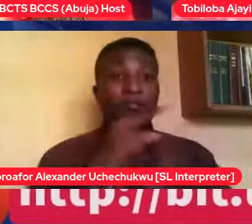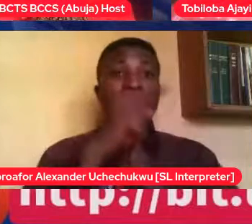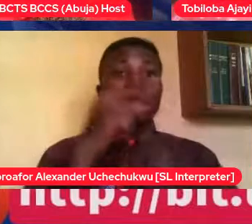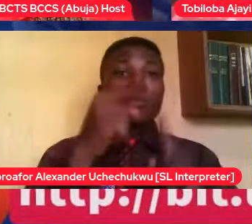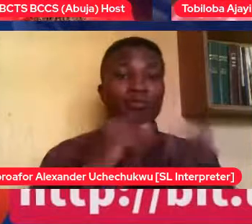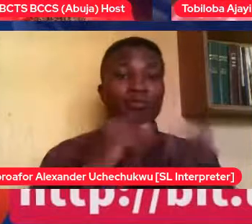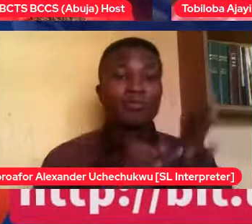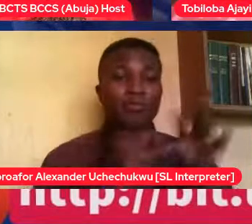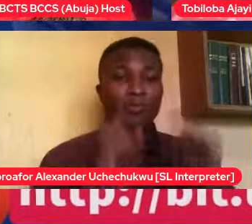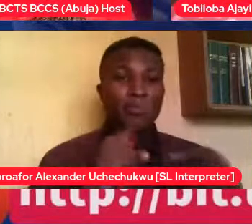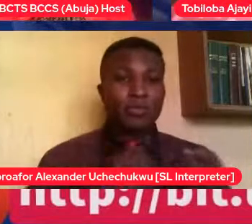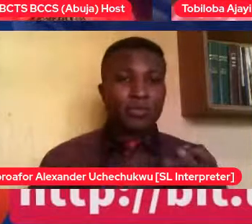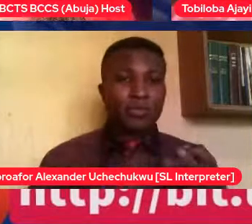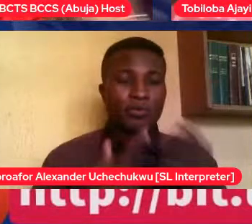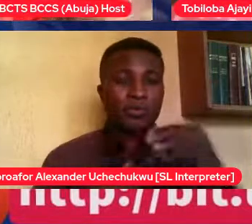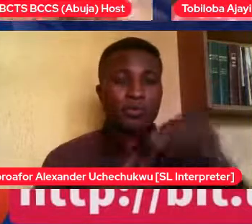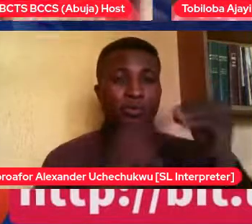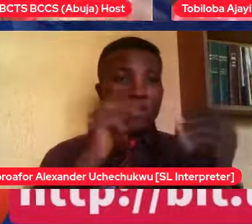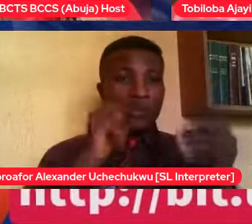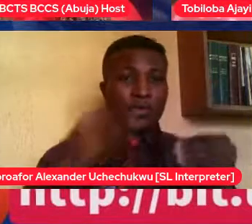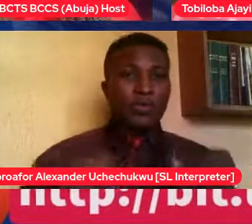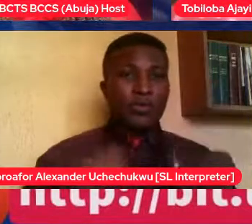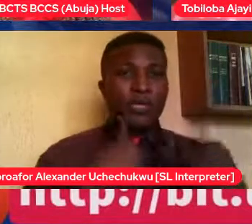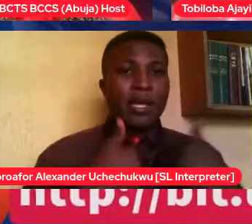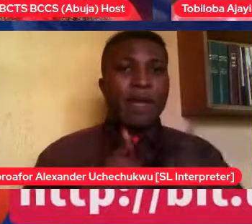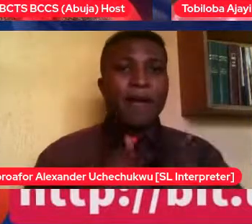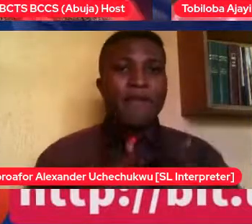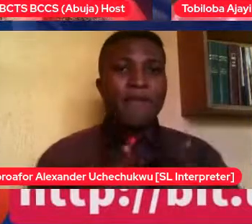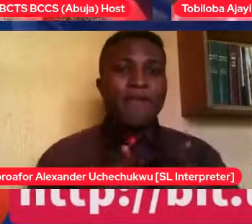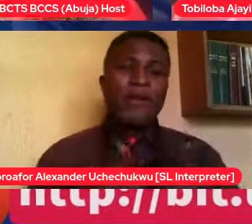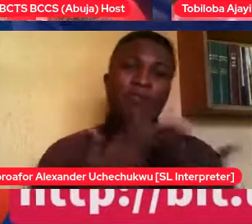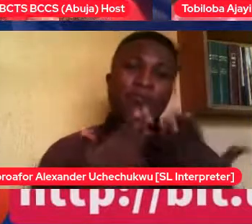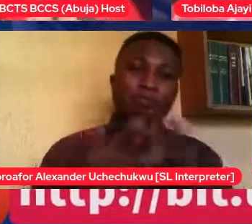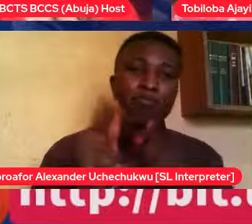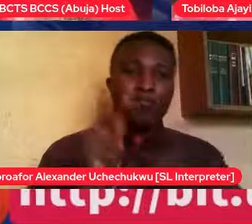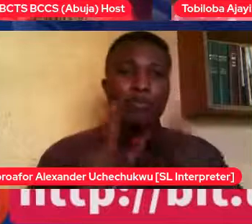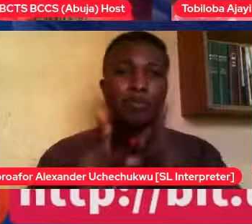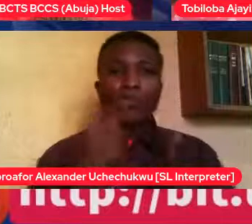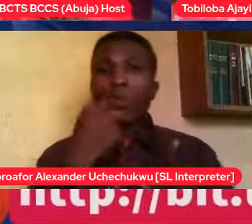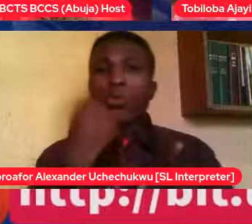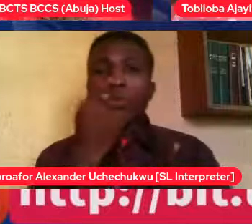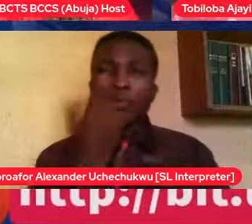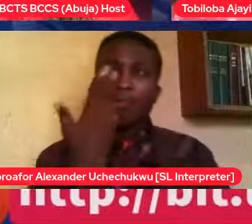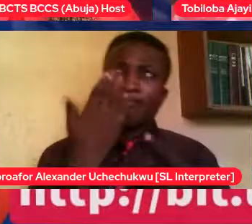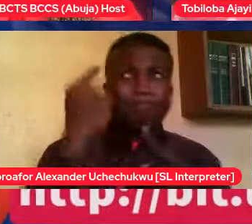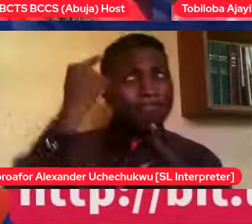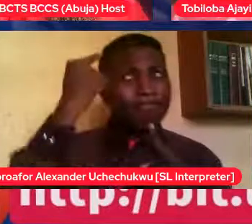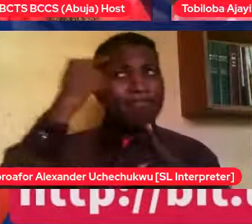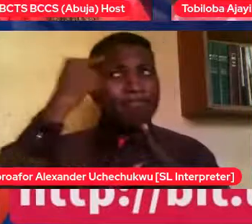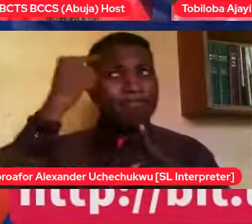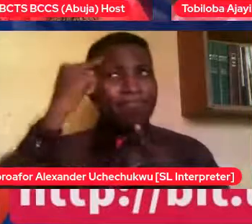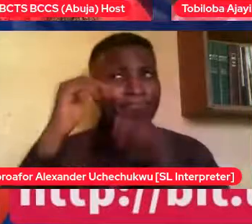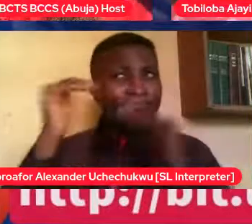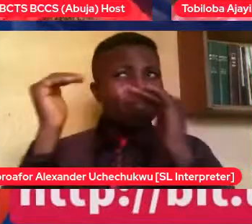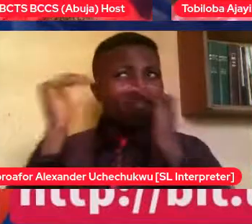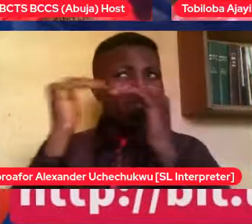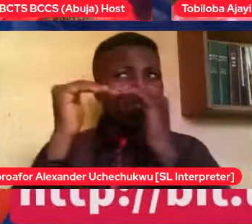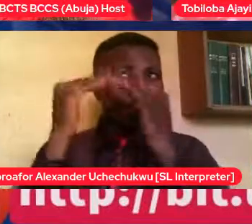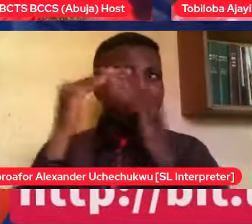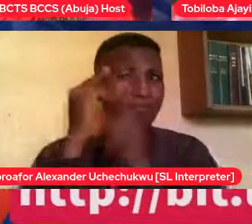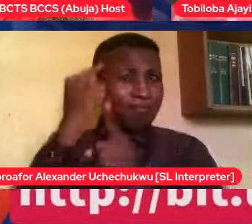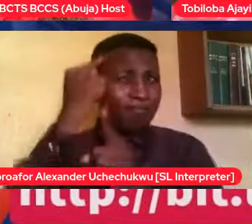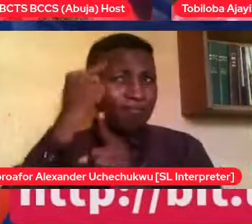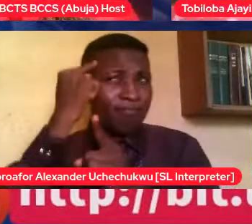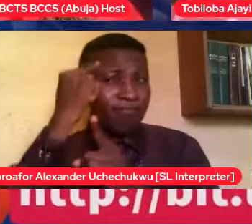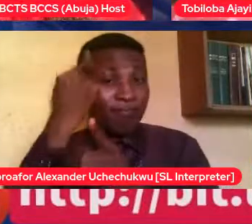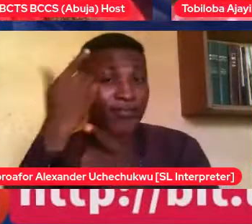their cognitive level might not be the same with some other people, you know. So what Antibala was explaining about money, not knowing that it's wrong